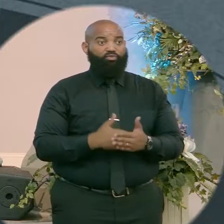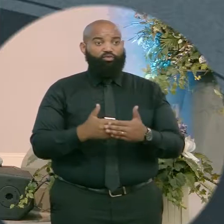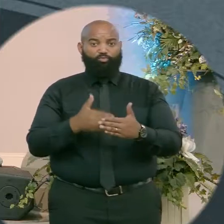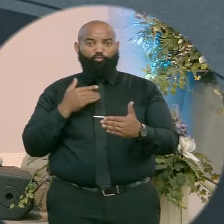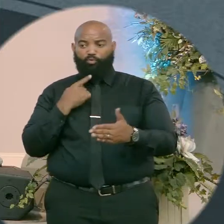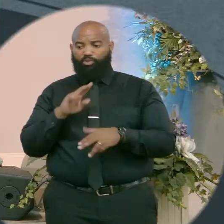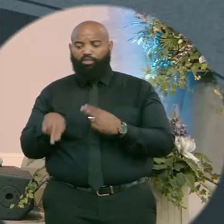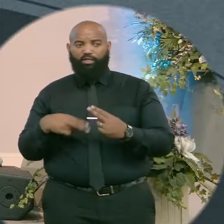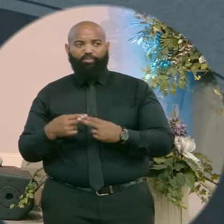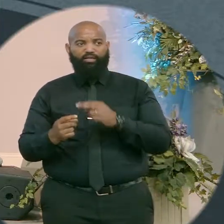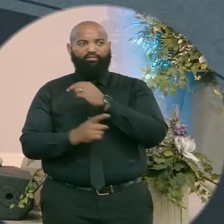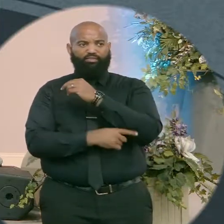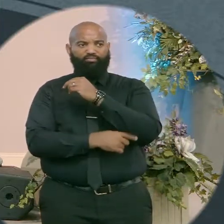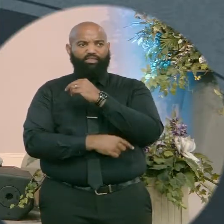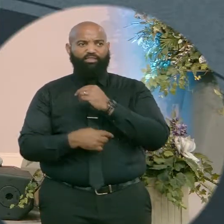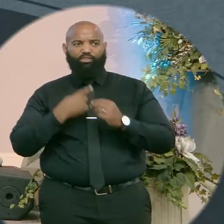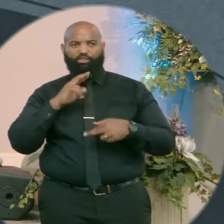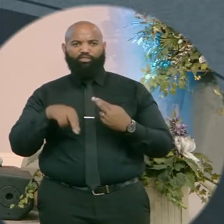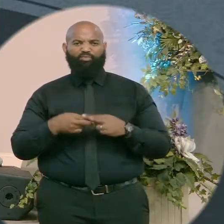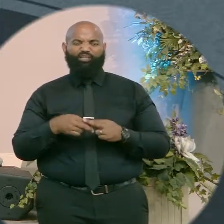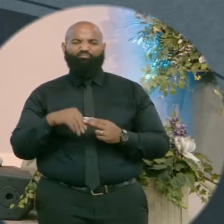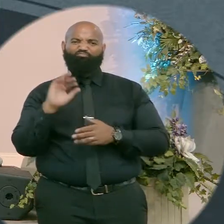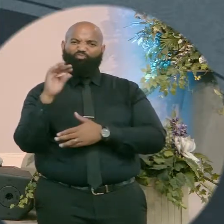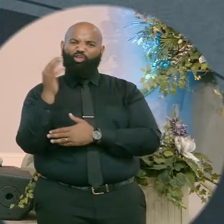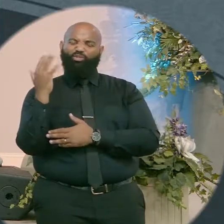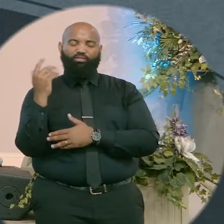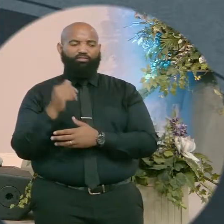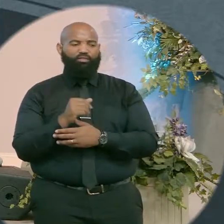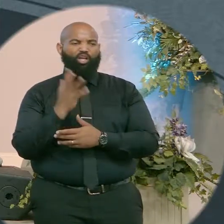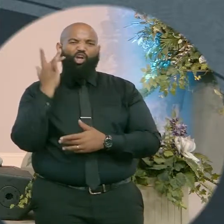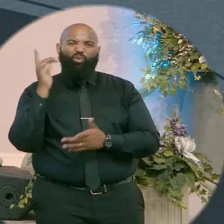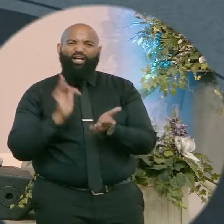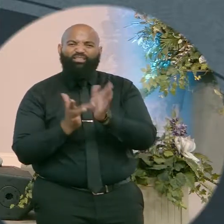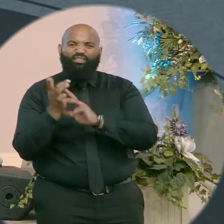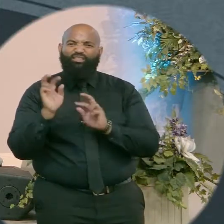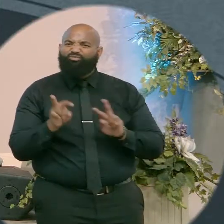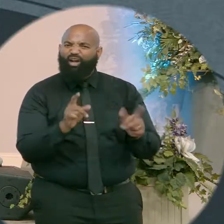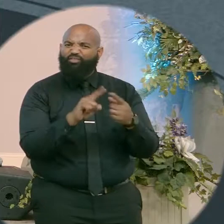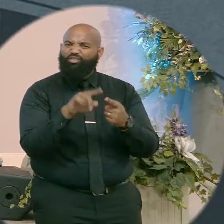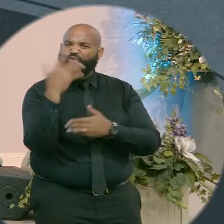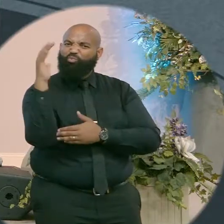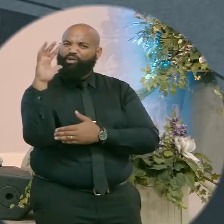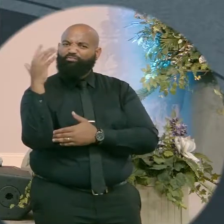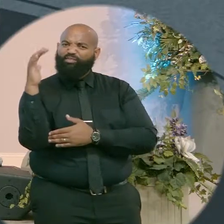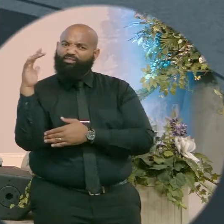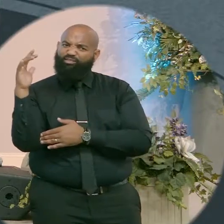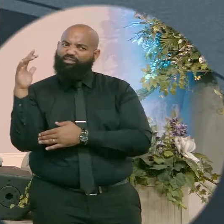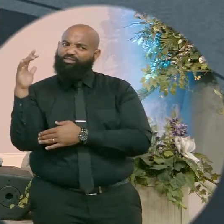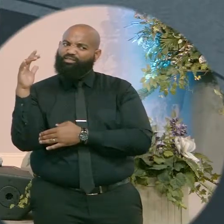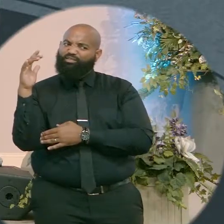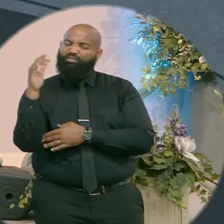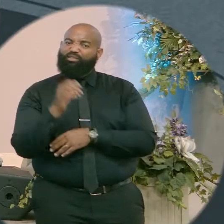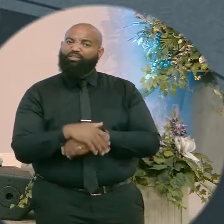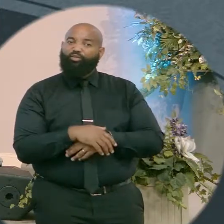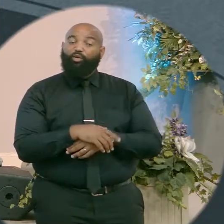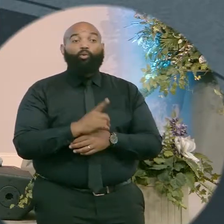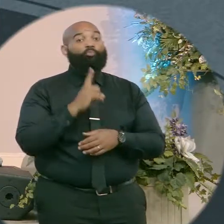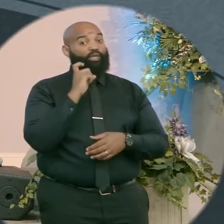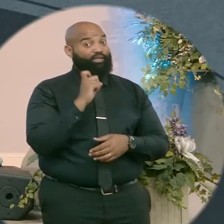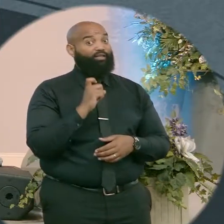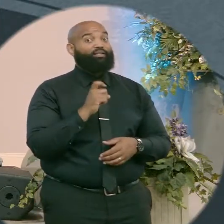let's talk about the wilderness. Why the wilderness? Why the wilderness? Because if you remember in the Old Testament, that's the place where God would meet with his people.